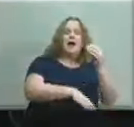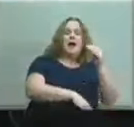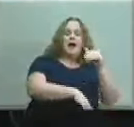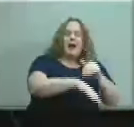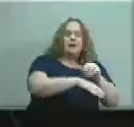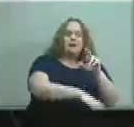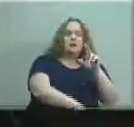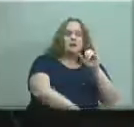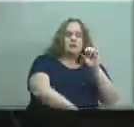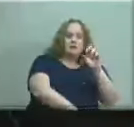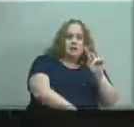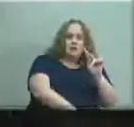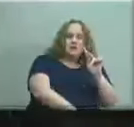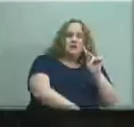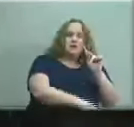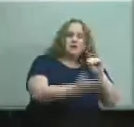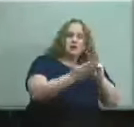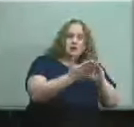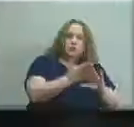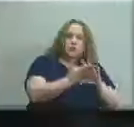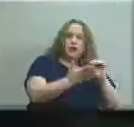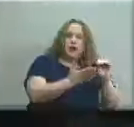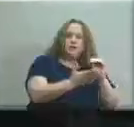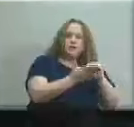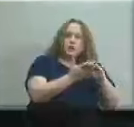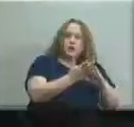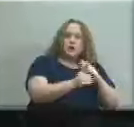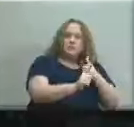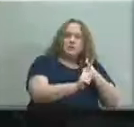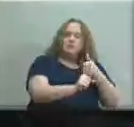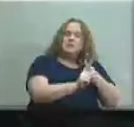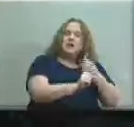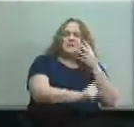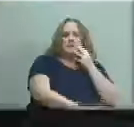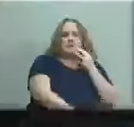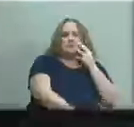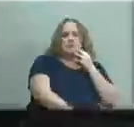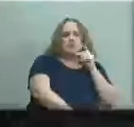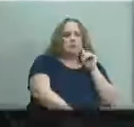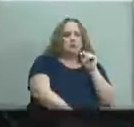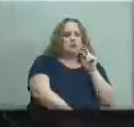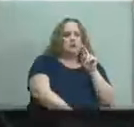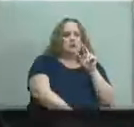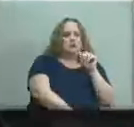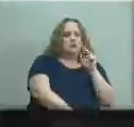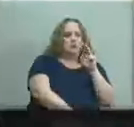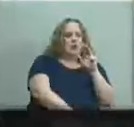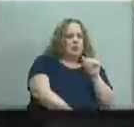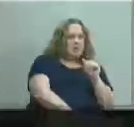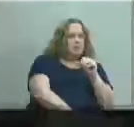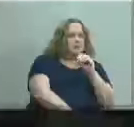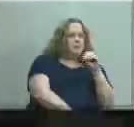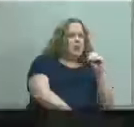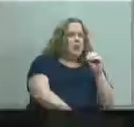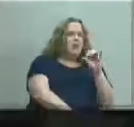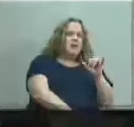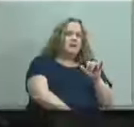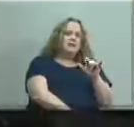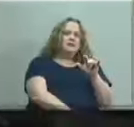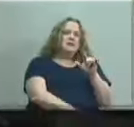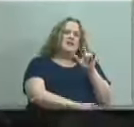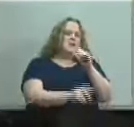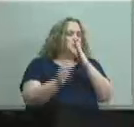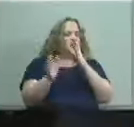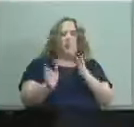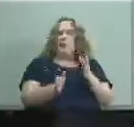suggested be added are are in that sort of uh grant bucket um so it's just an organizational thing